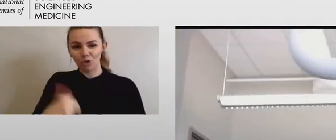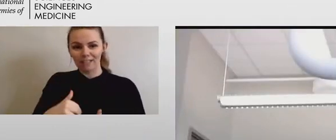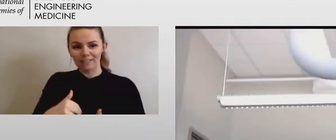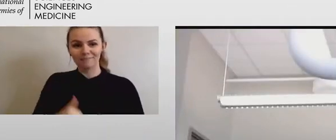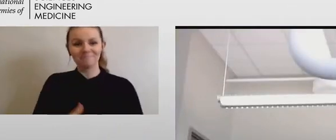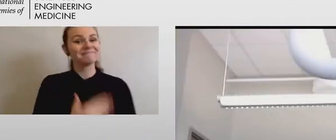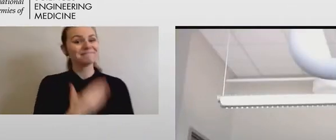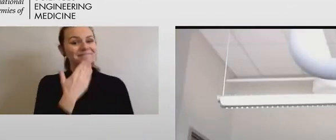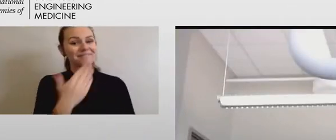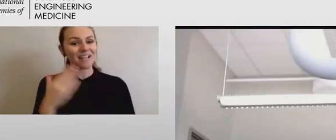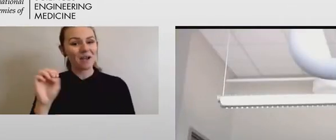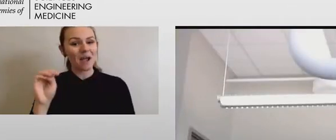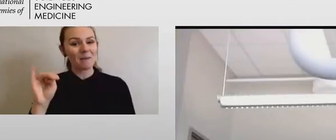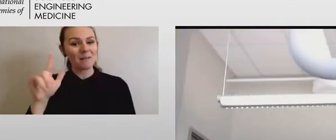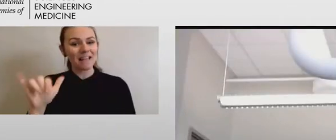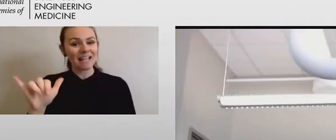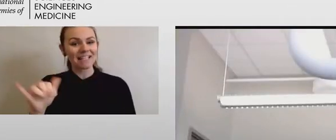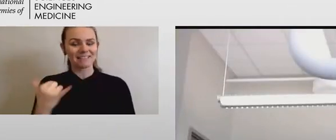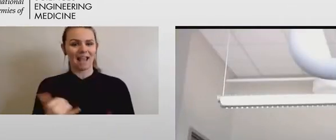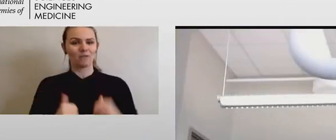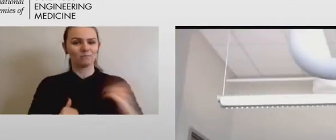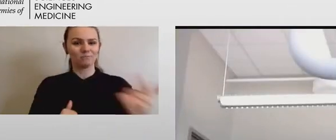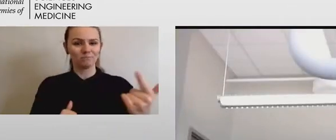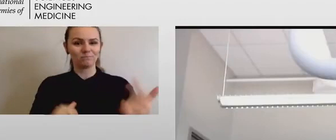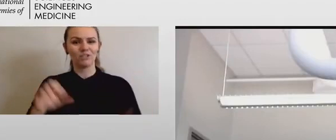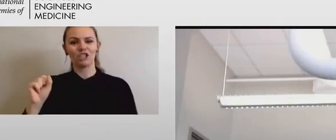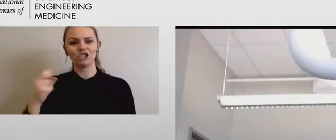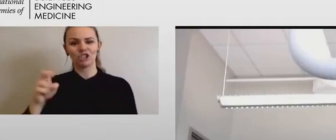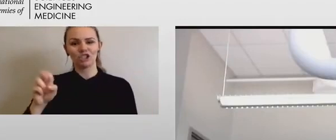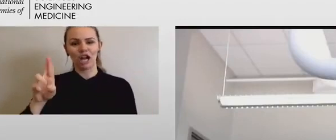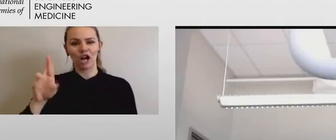I'd like to introduce Dr. Cheryl Bergstahler.